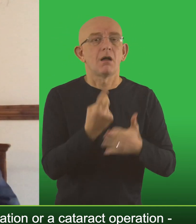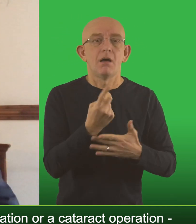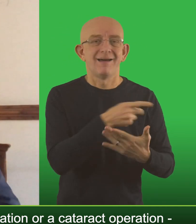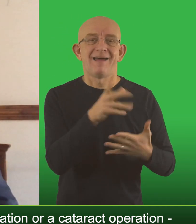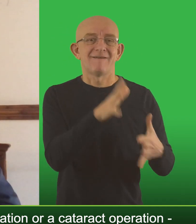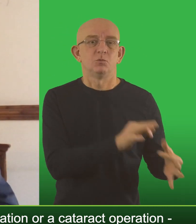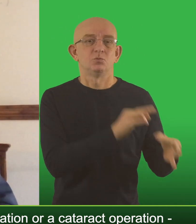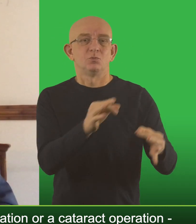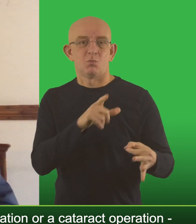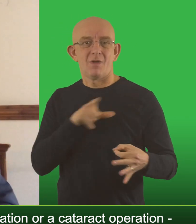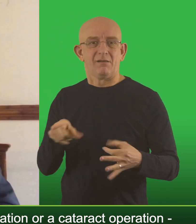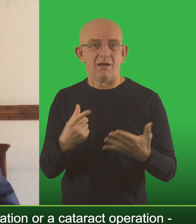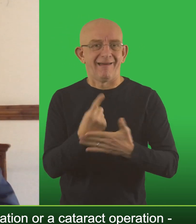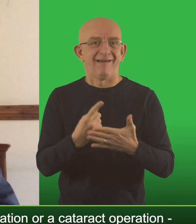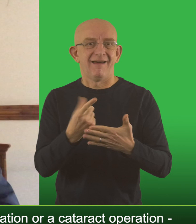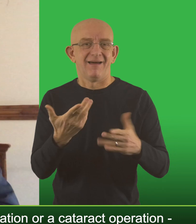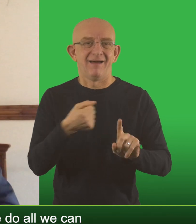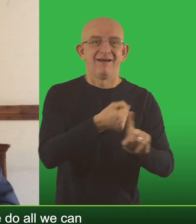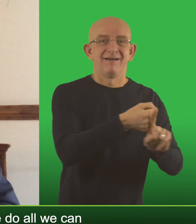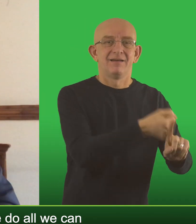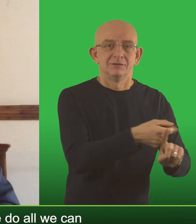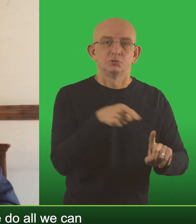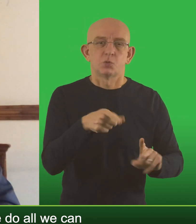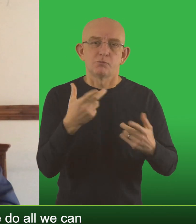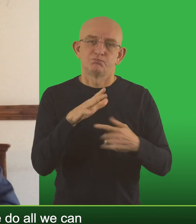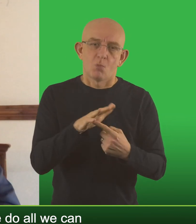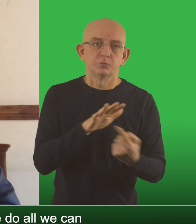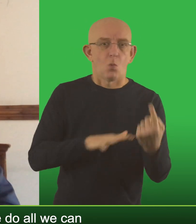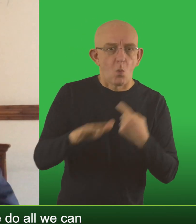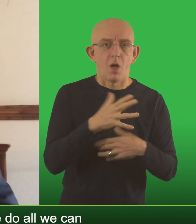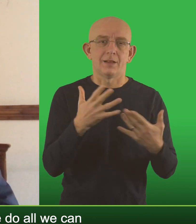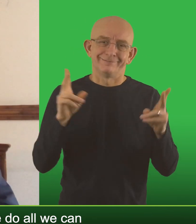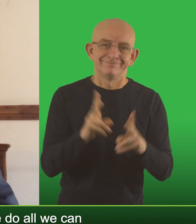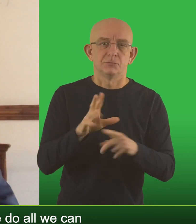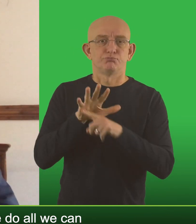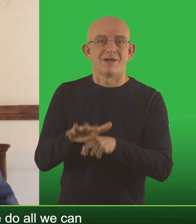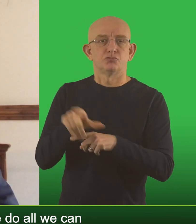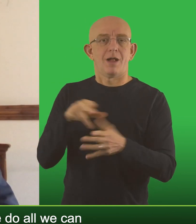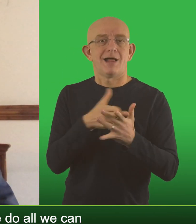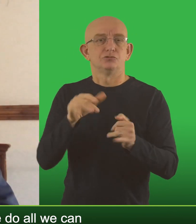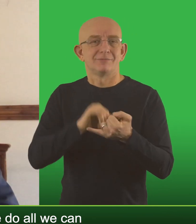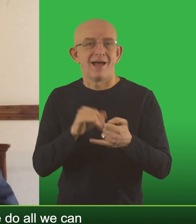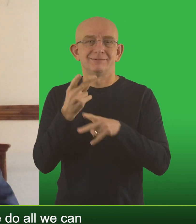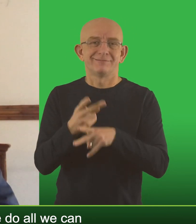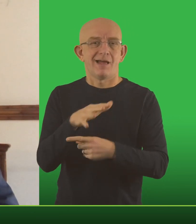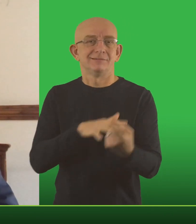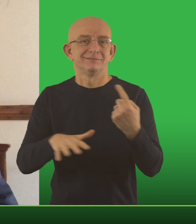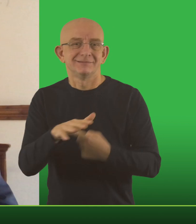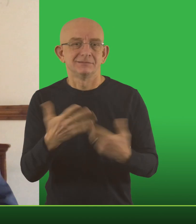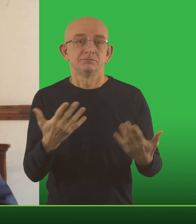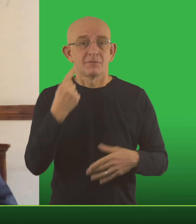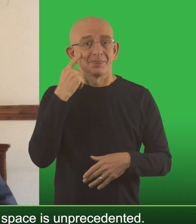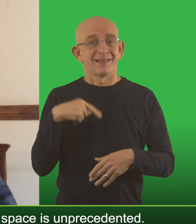a cataract operation is going to get delayed and that comes with consequences. So it's important that we do all we can to keep the pressure off the NHS and social care system.